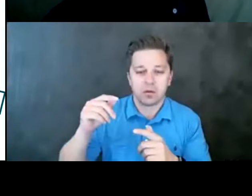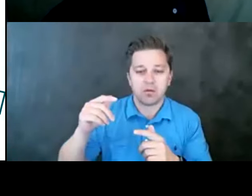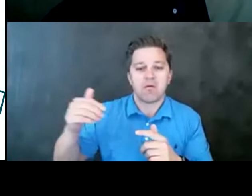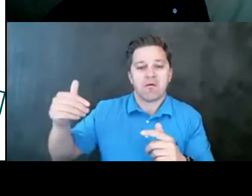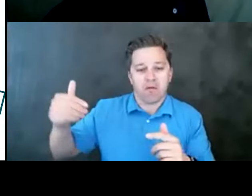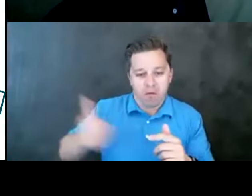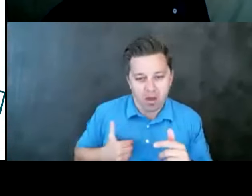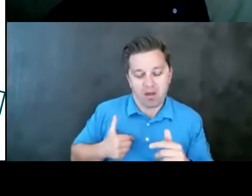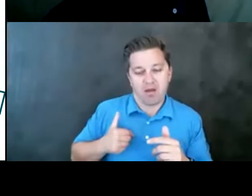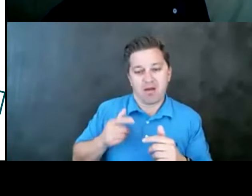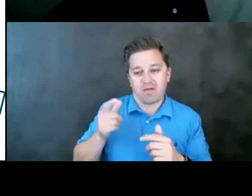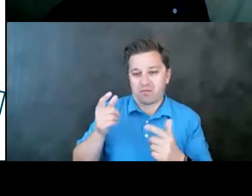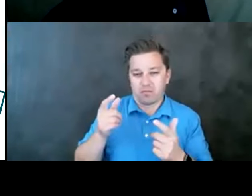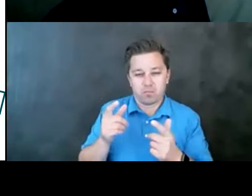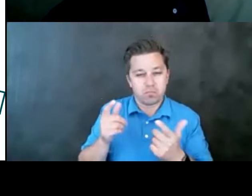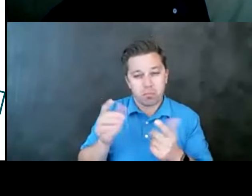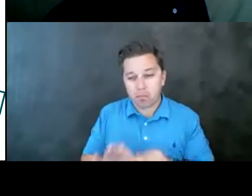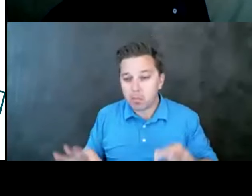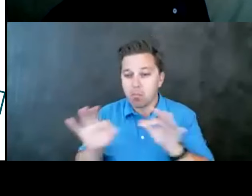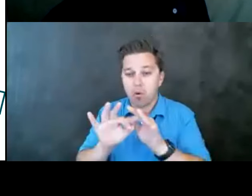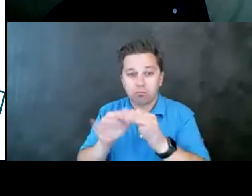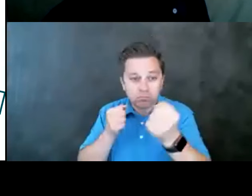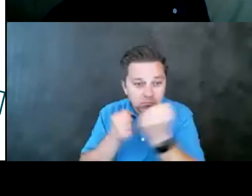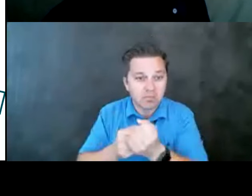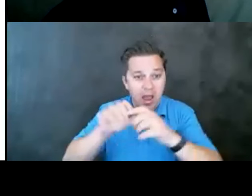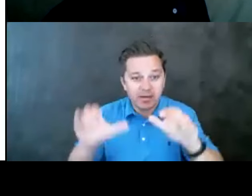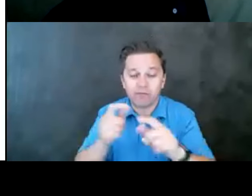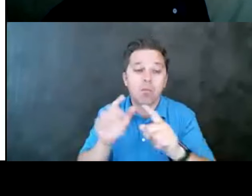really being one of the key endorsed activities from across the state.